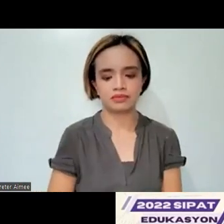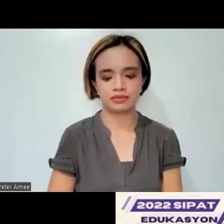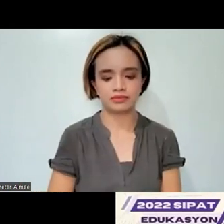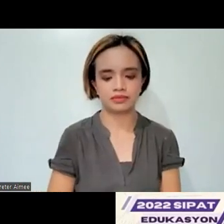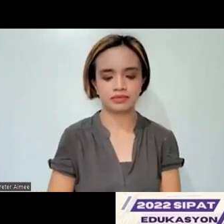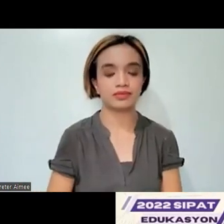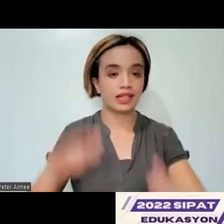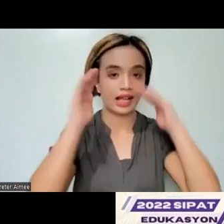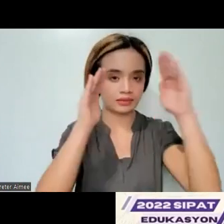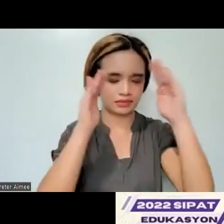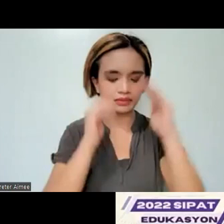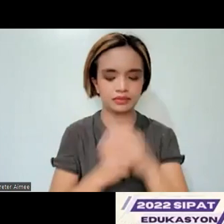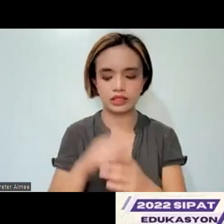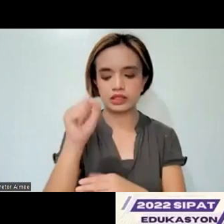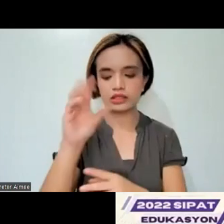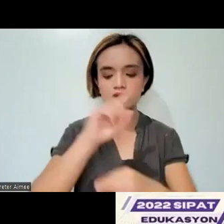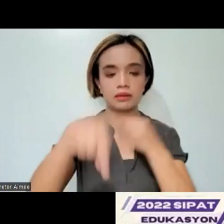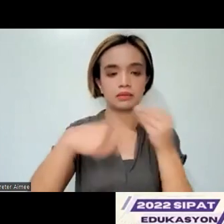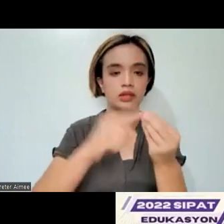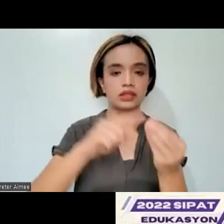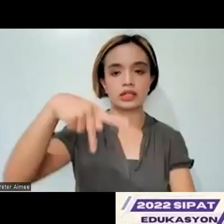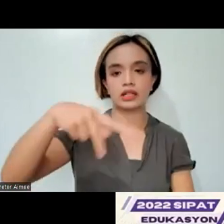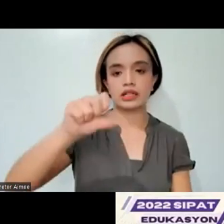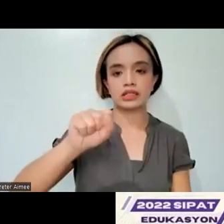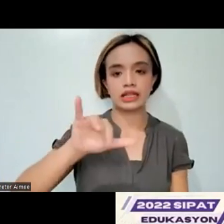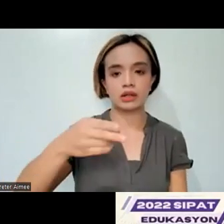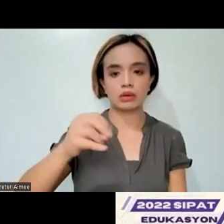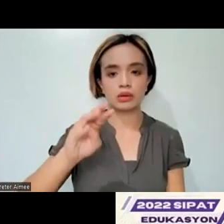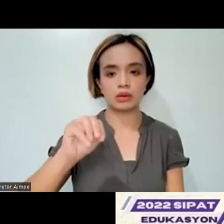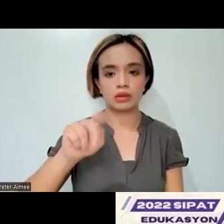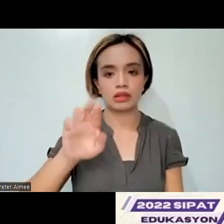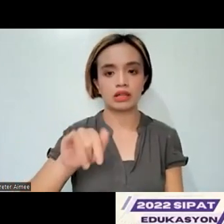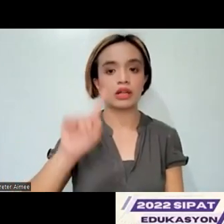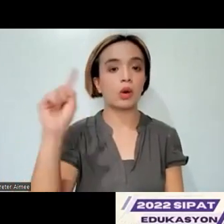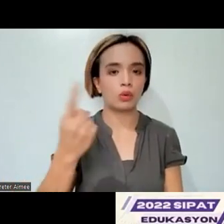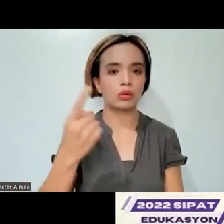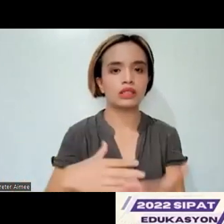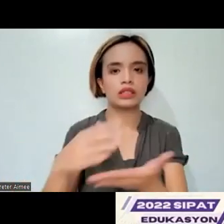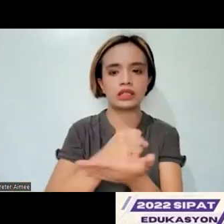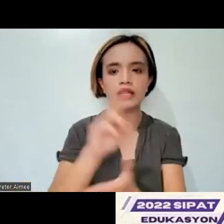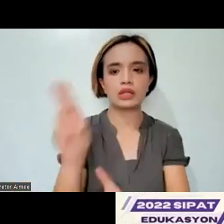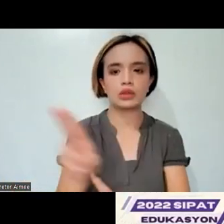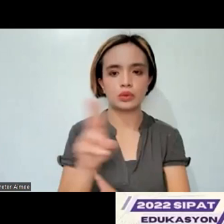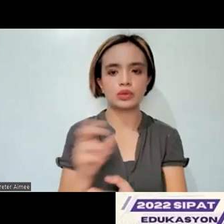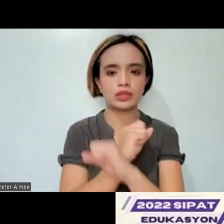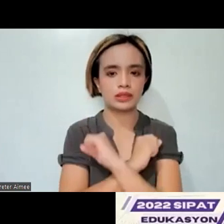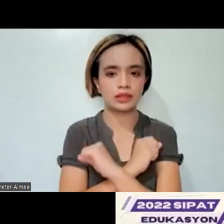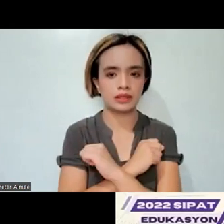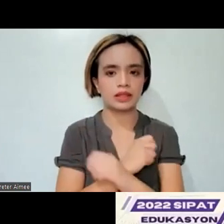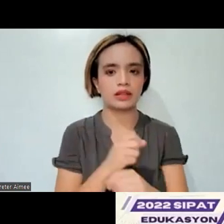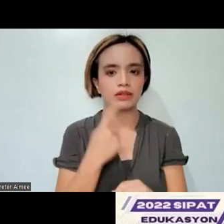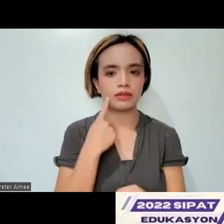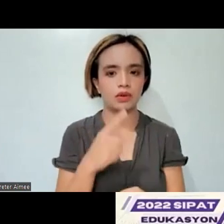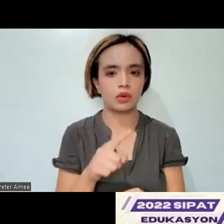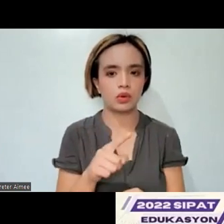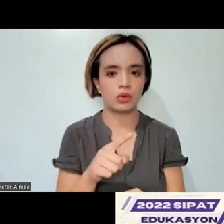Hi, so in terms of the psychometric properties, we actually just use the data that we already had on hand from